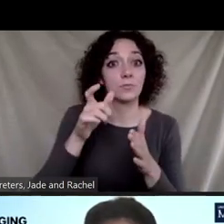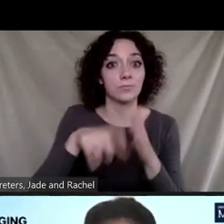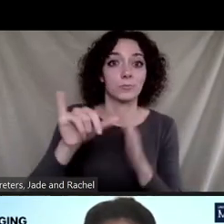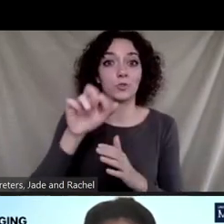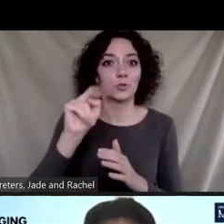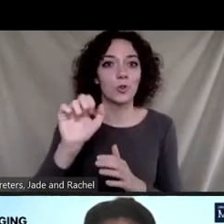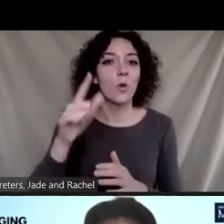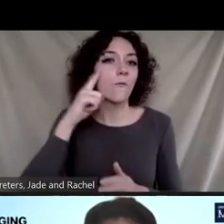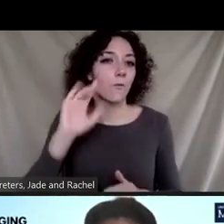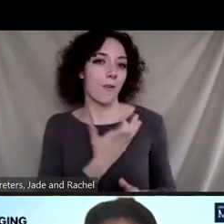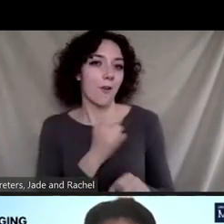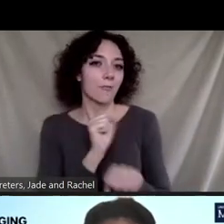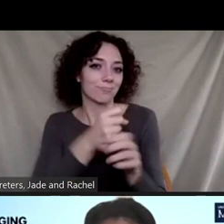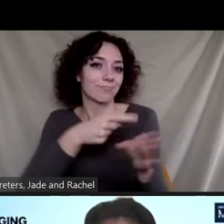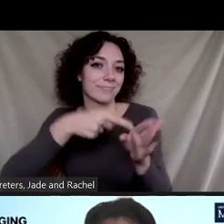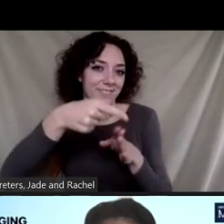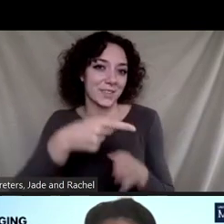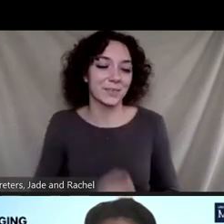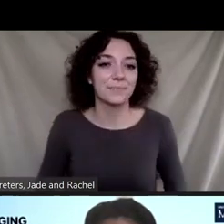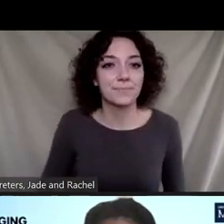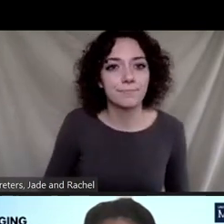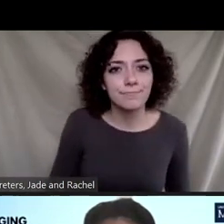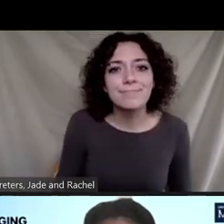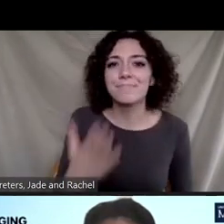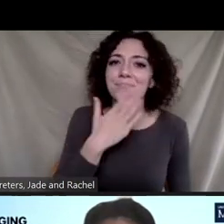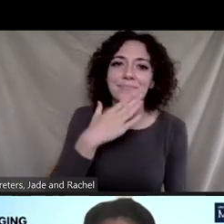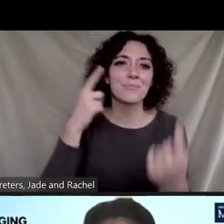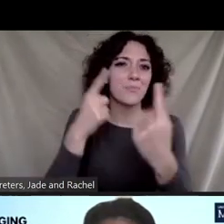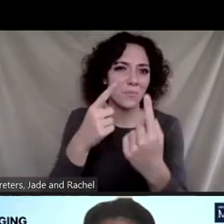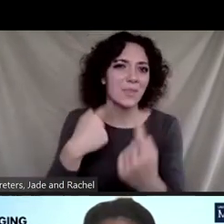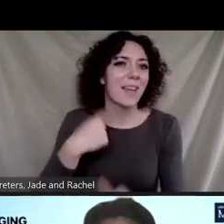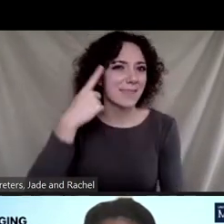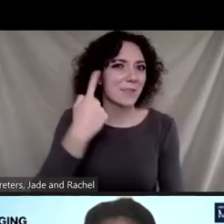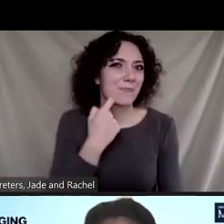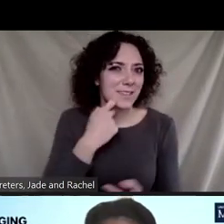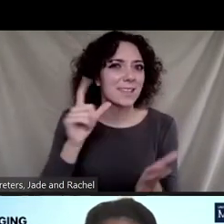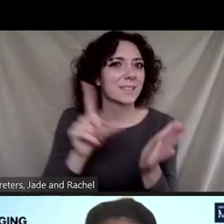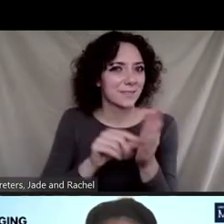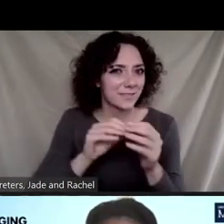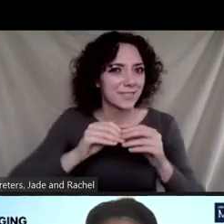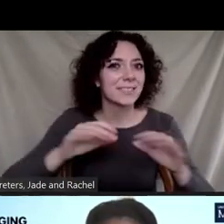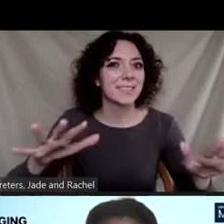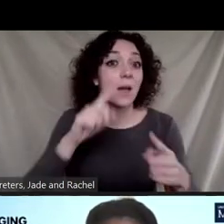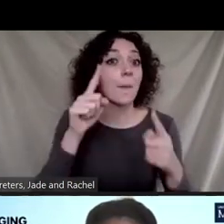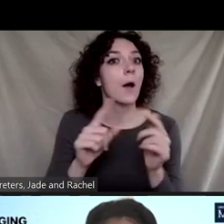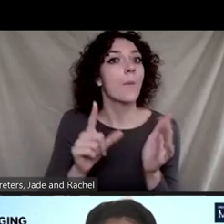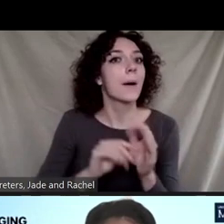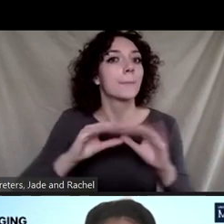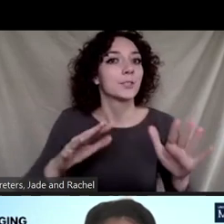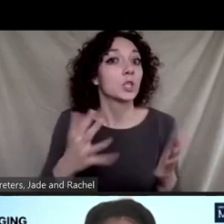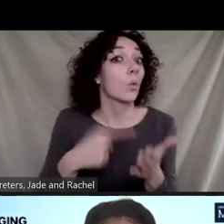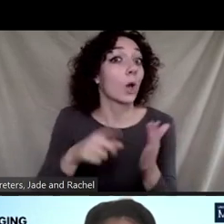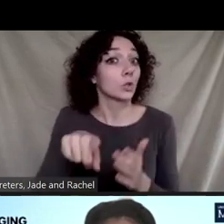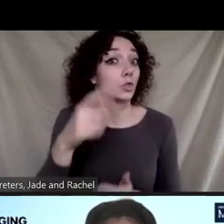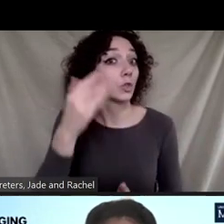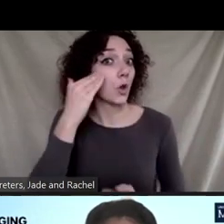Great, thank you for those points. Yeah, I think there was a recent publication about publishing or what you should know, so that